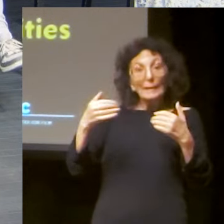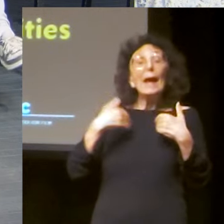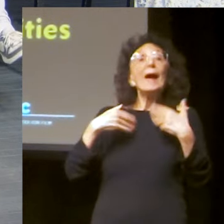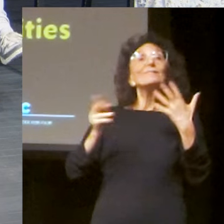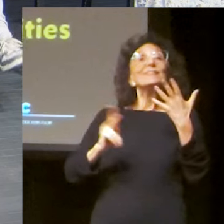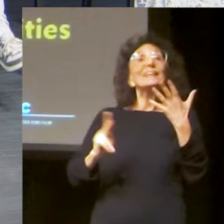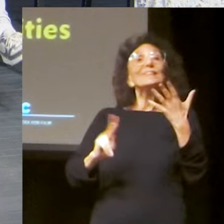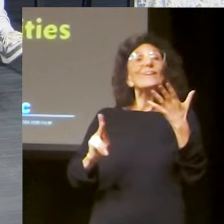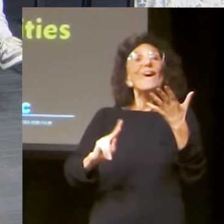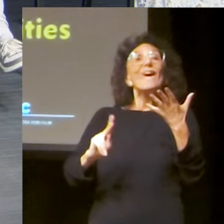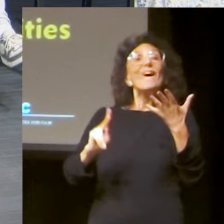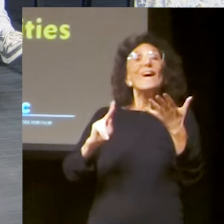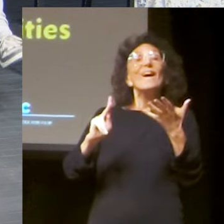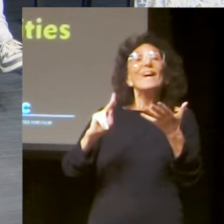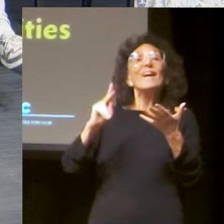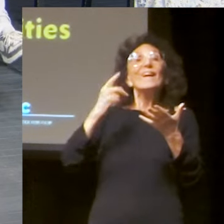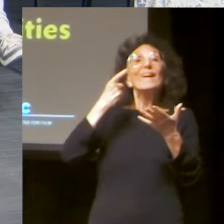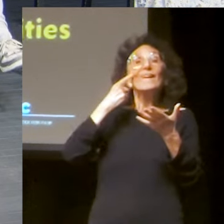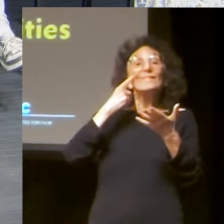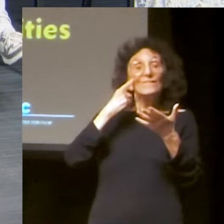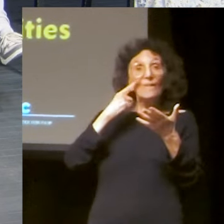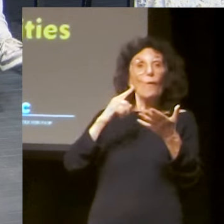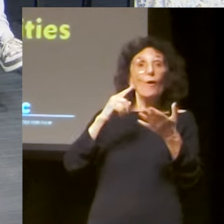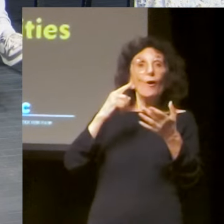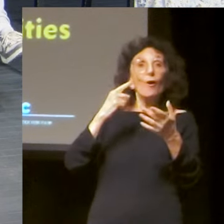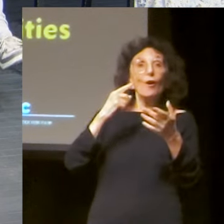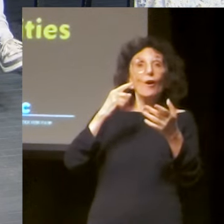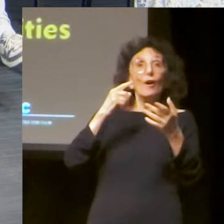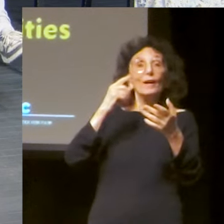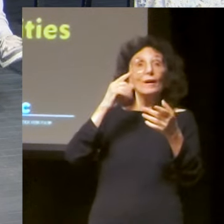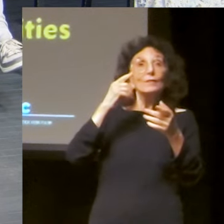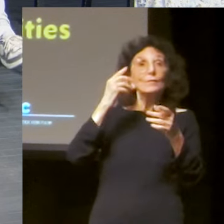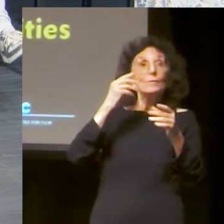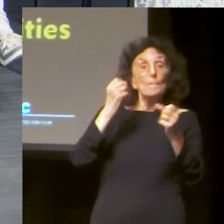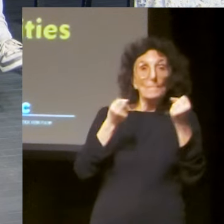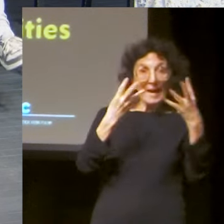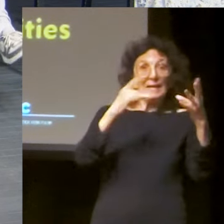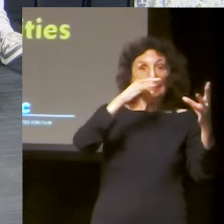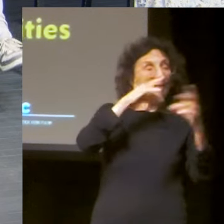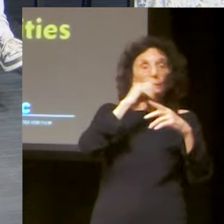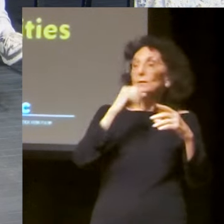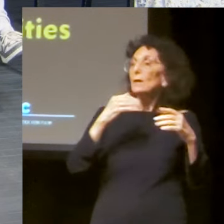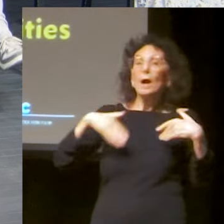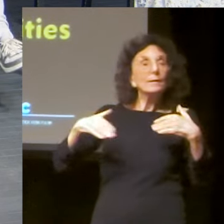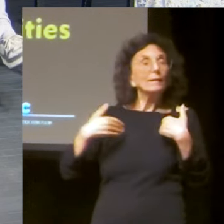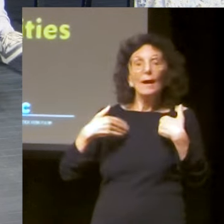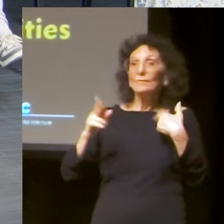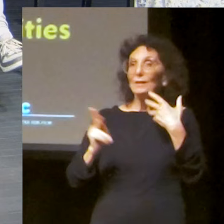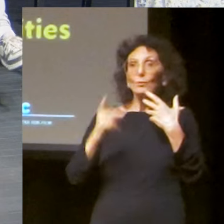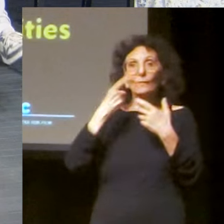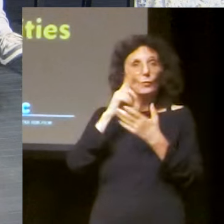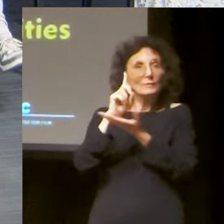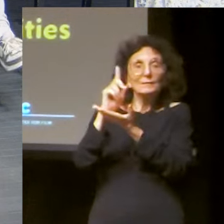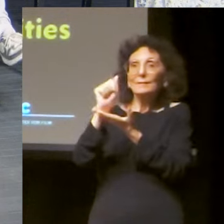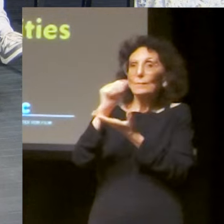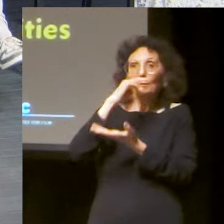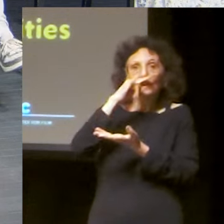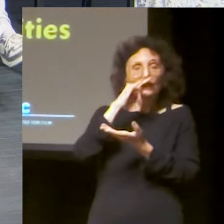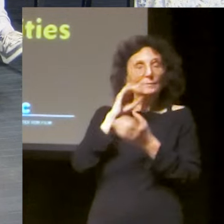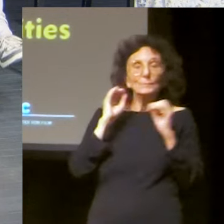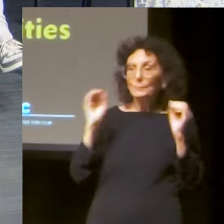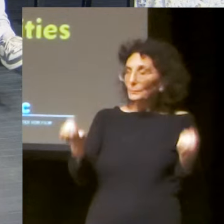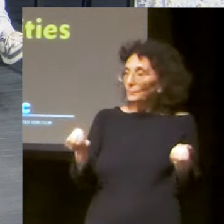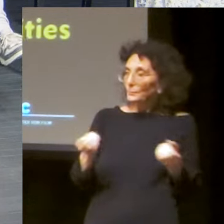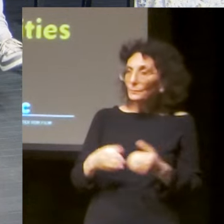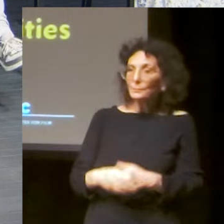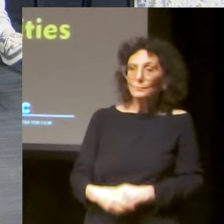through finding a place for him, someone, or they had kindergarten, but they didn't have the kindergarten